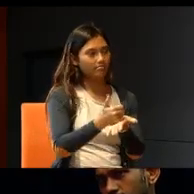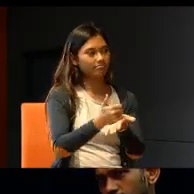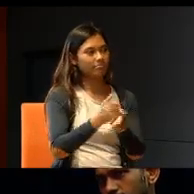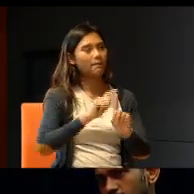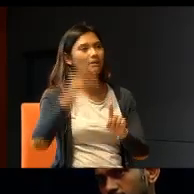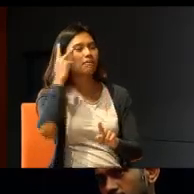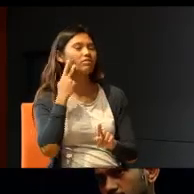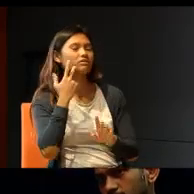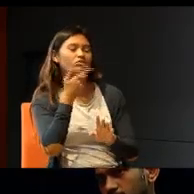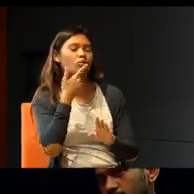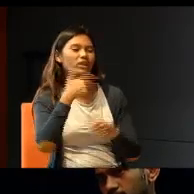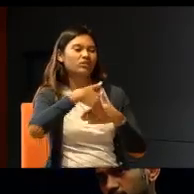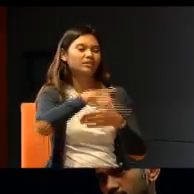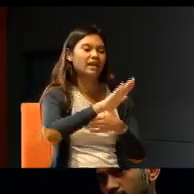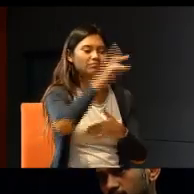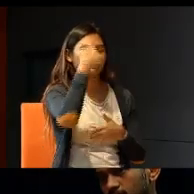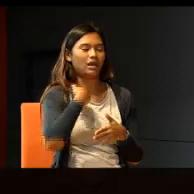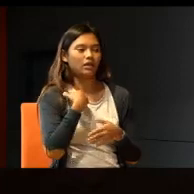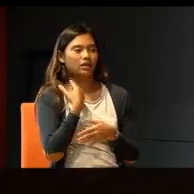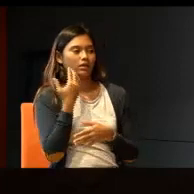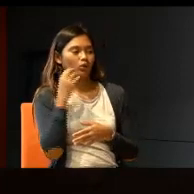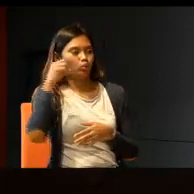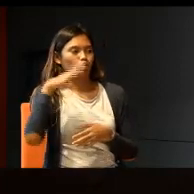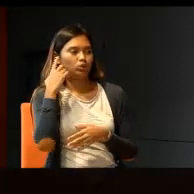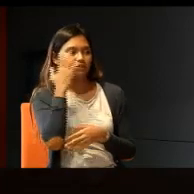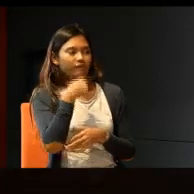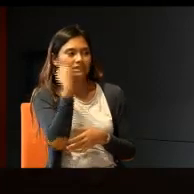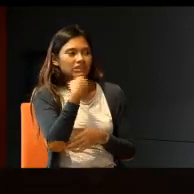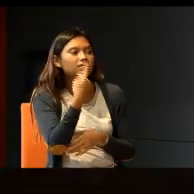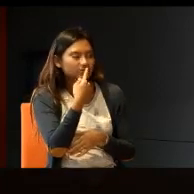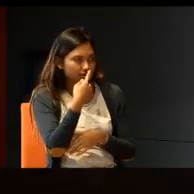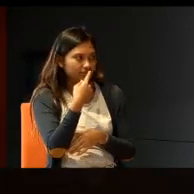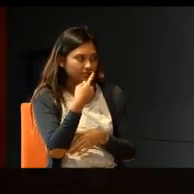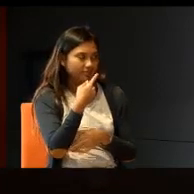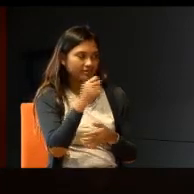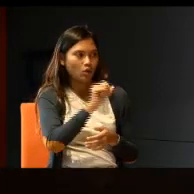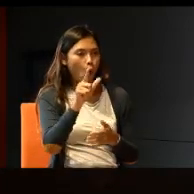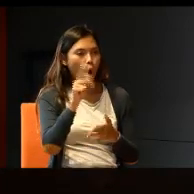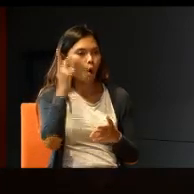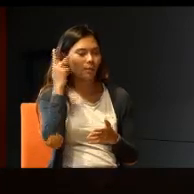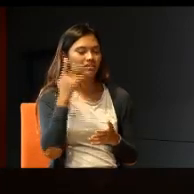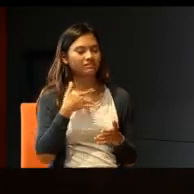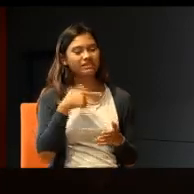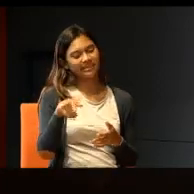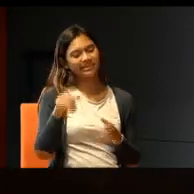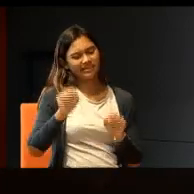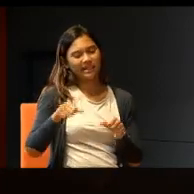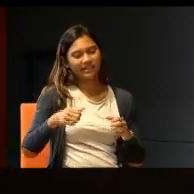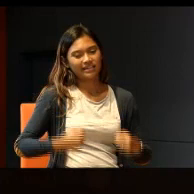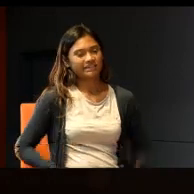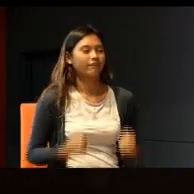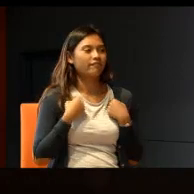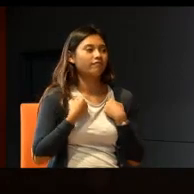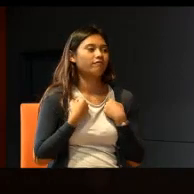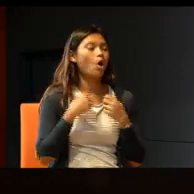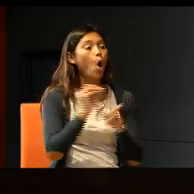to send the kids, because they feel that there will be loss of face, to send the kid. Or the parents feel that the kid will survive. Or worse, the parents